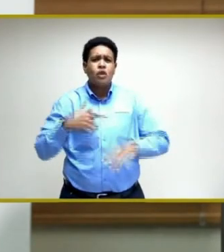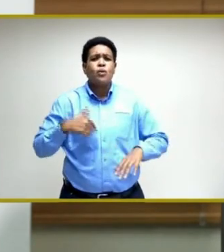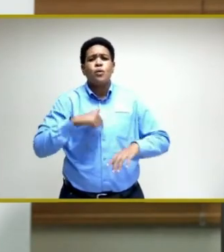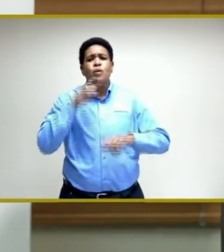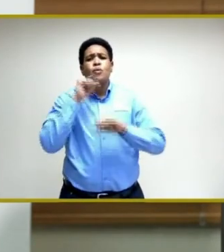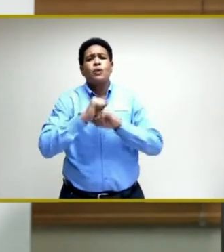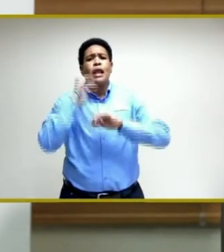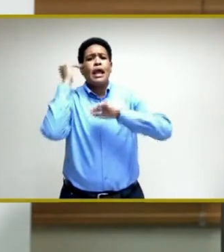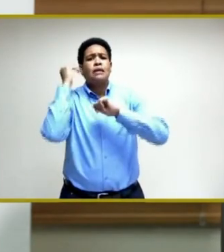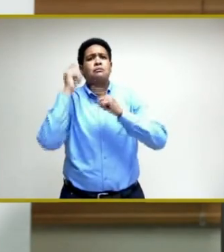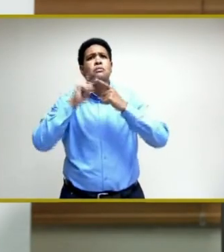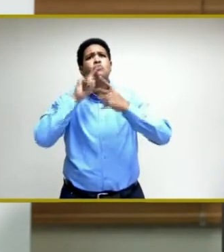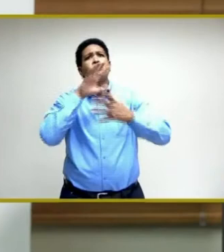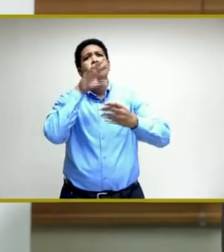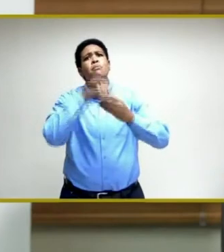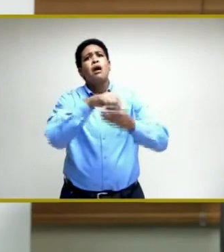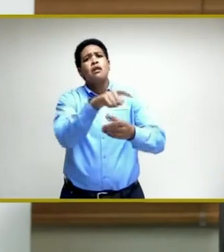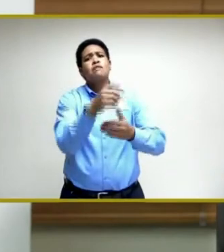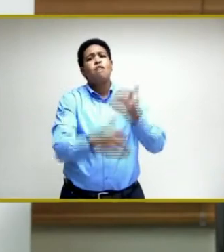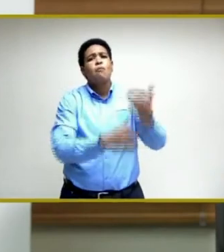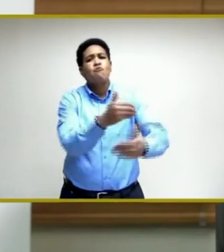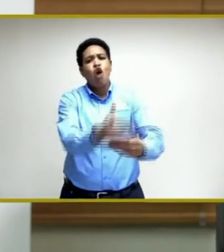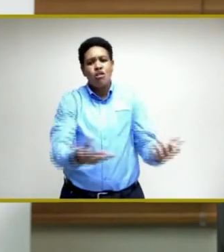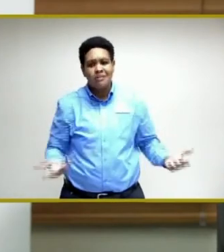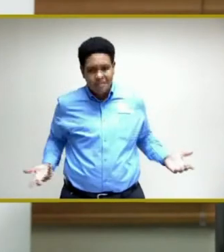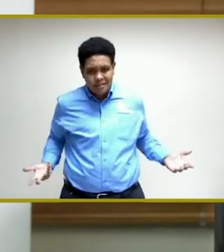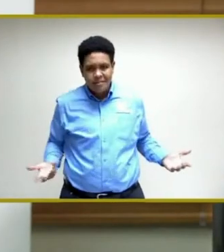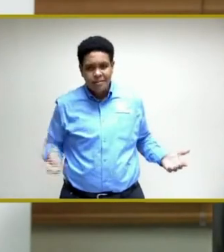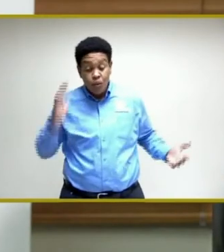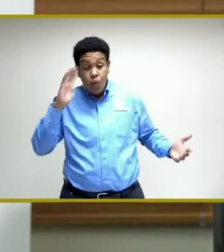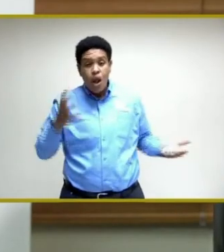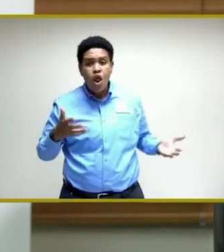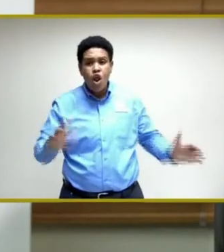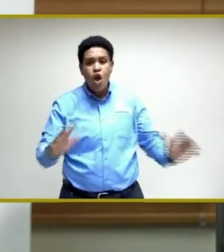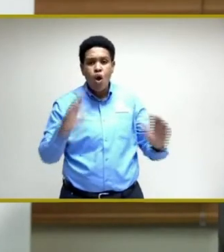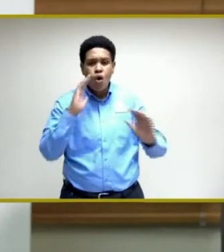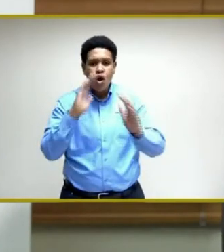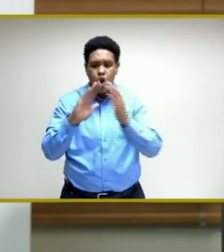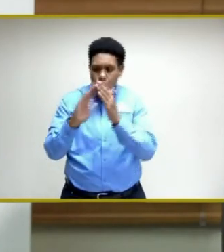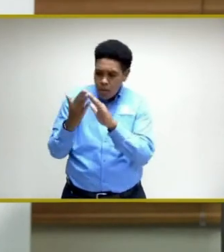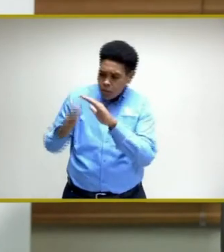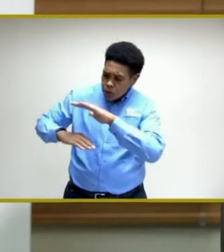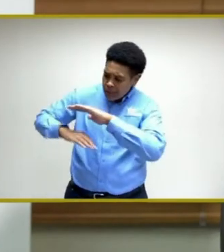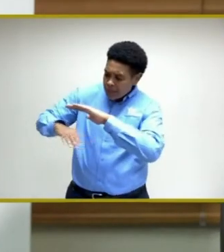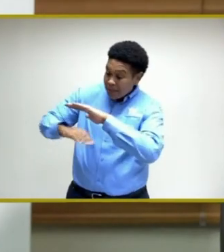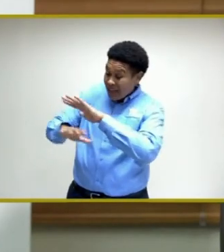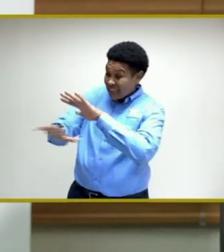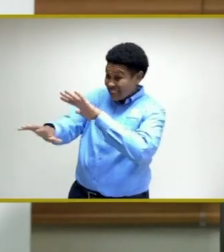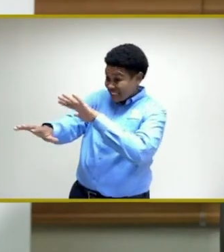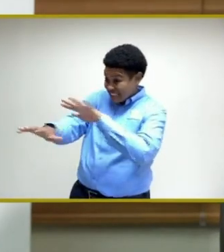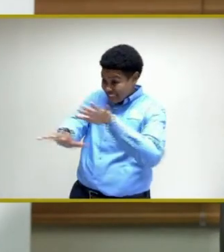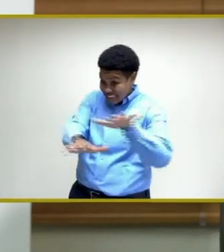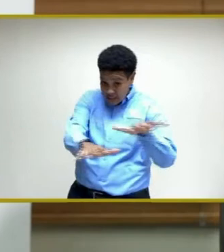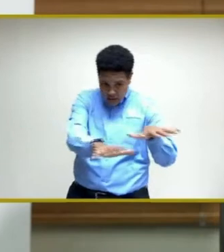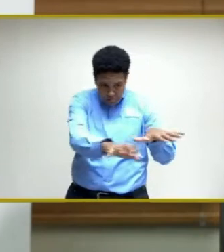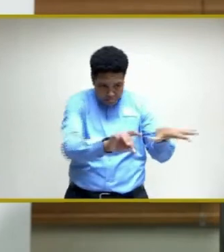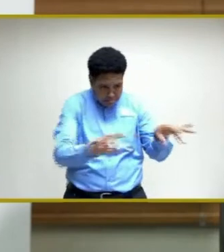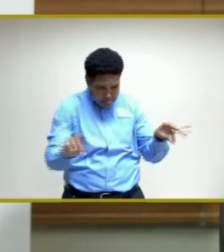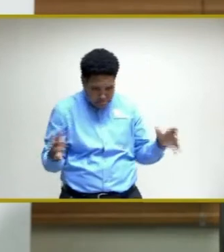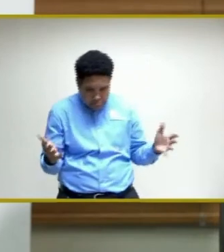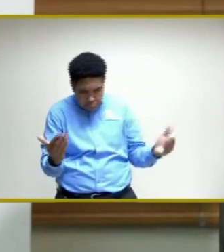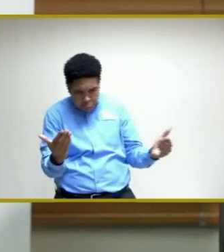and expect to be a part of the process that would allow the community-based mobilization. And in that